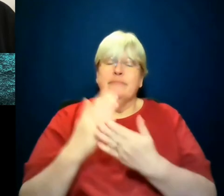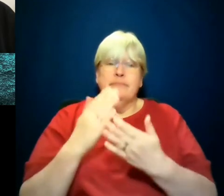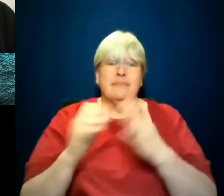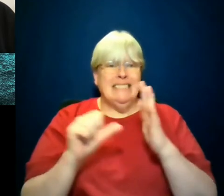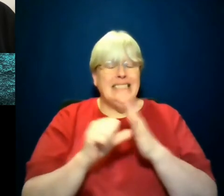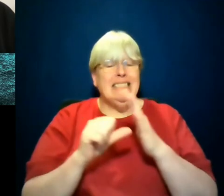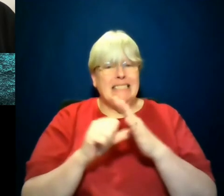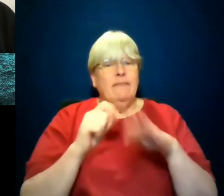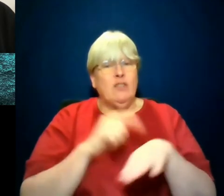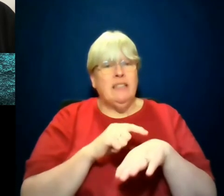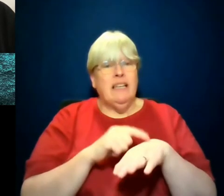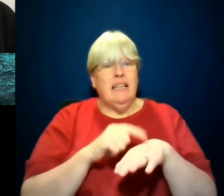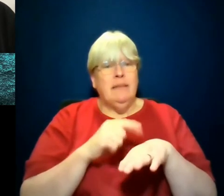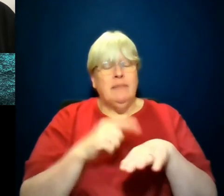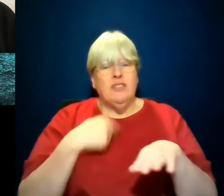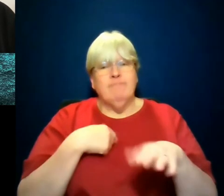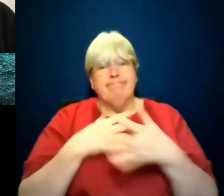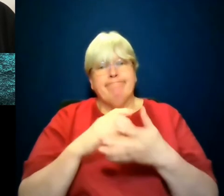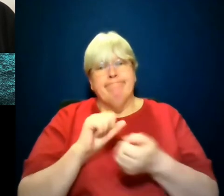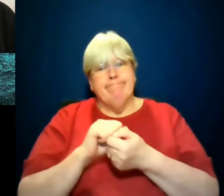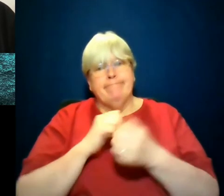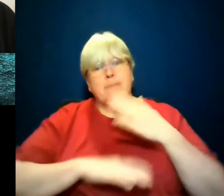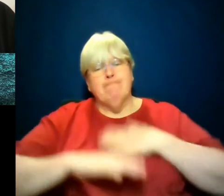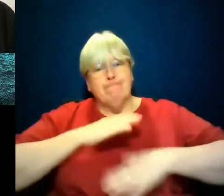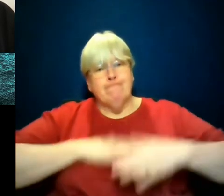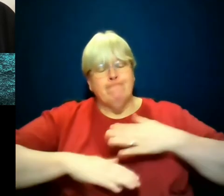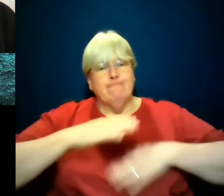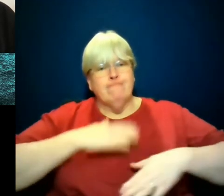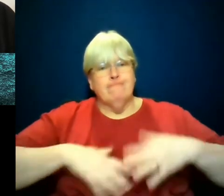kind of heads together, hasn't it? What's it been like for you creatively speaking?